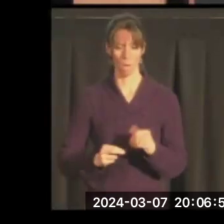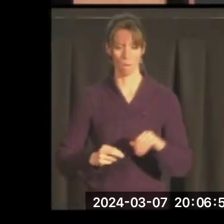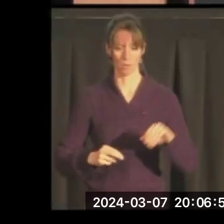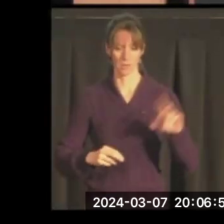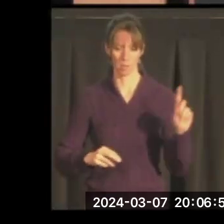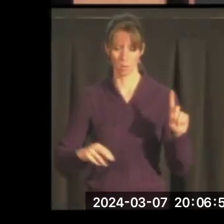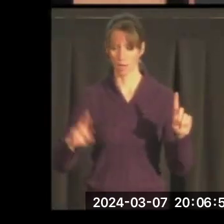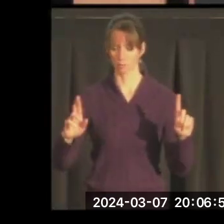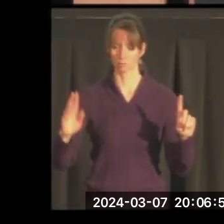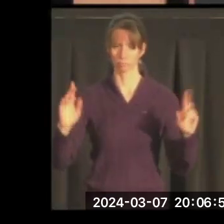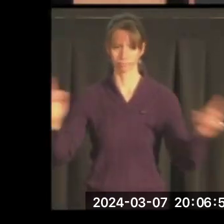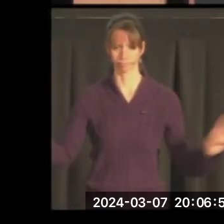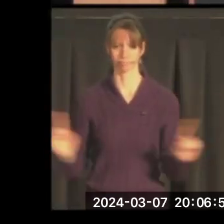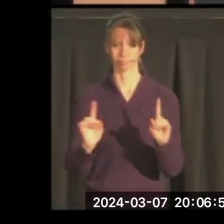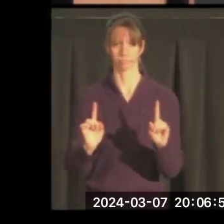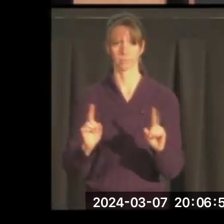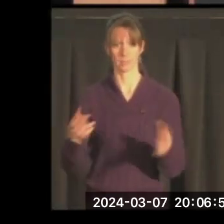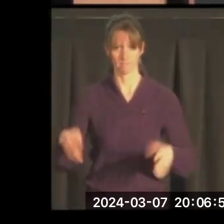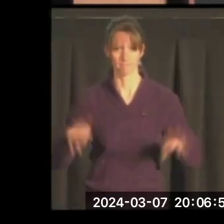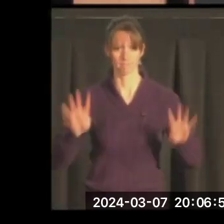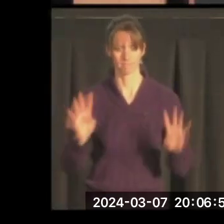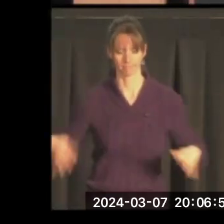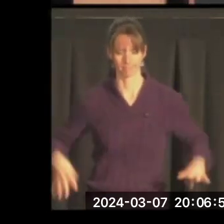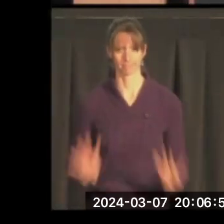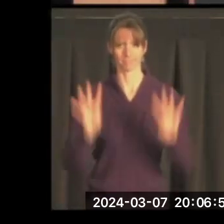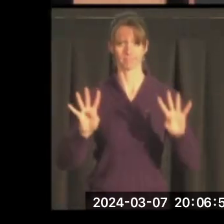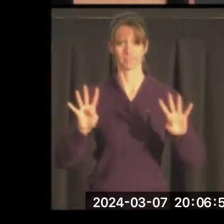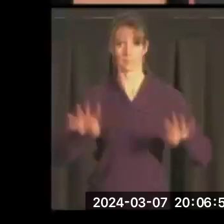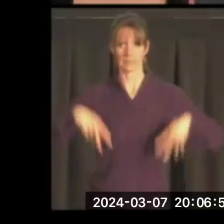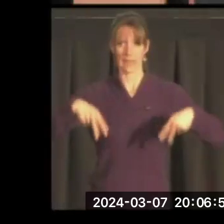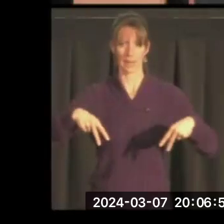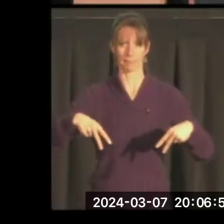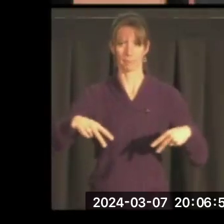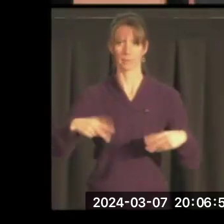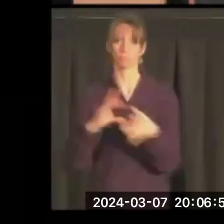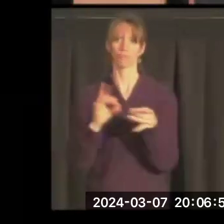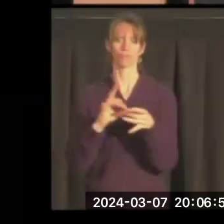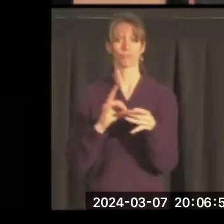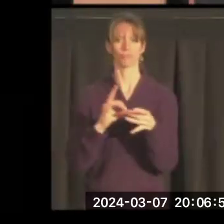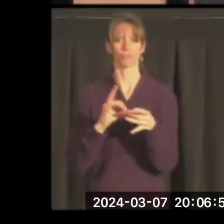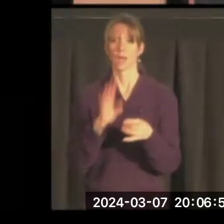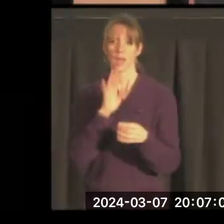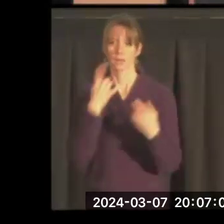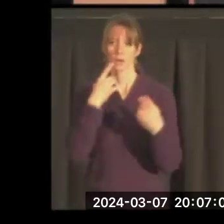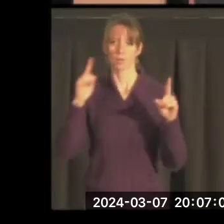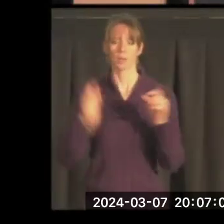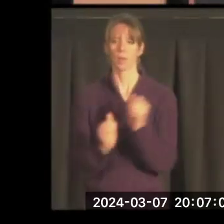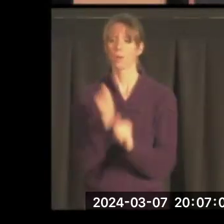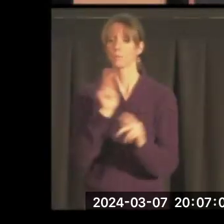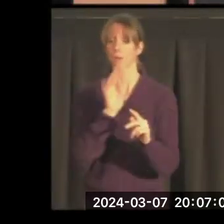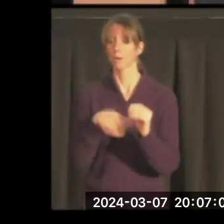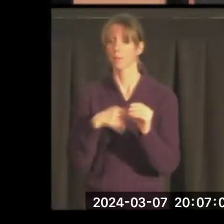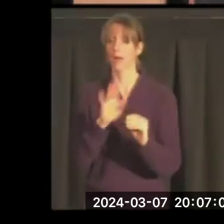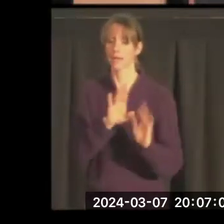up, giving a tribute to him. Some of them talked about his accomplishments, but most talked about his character.